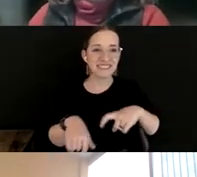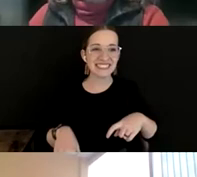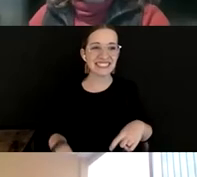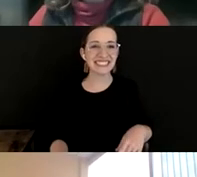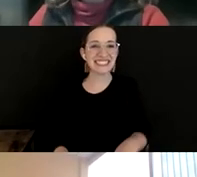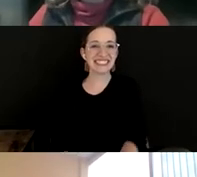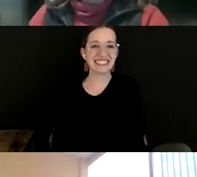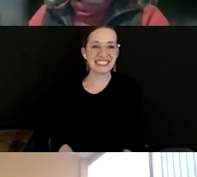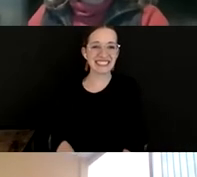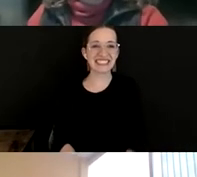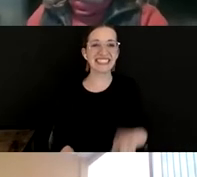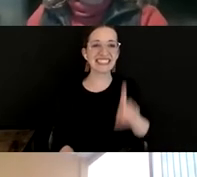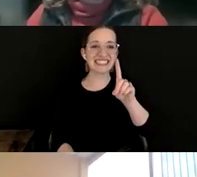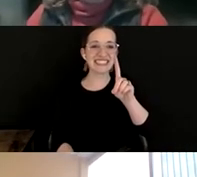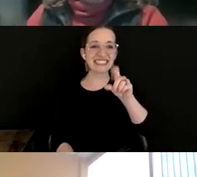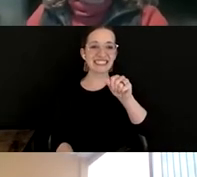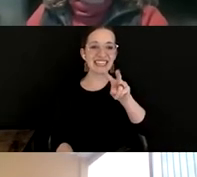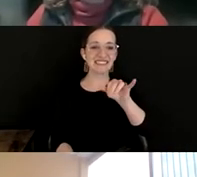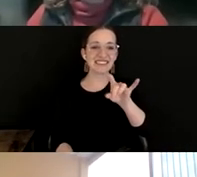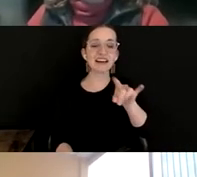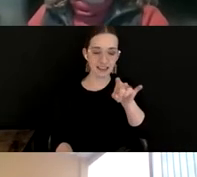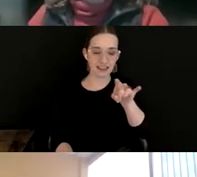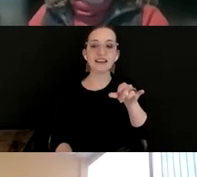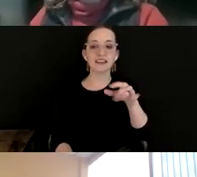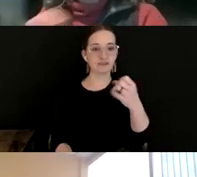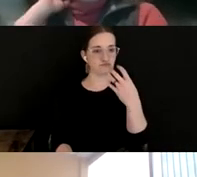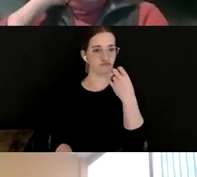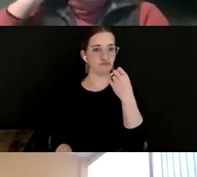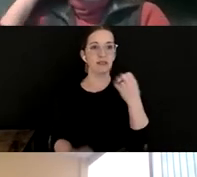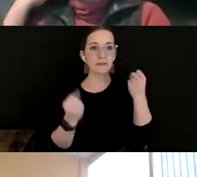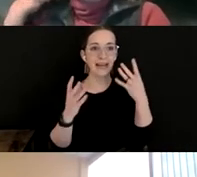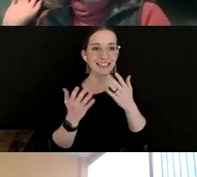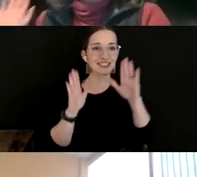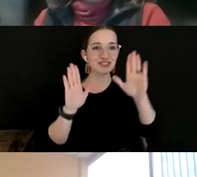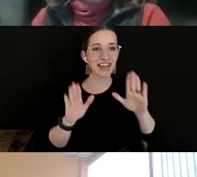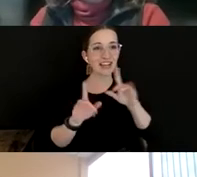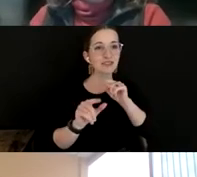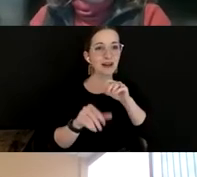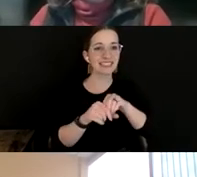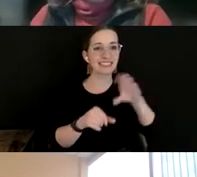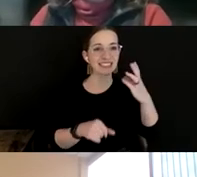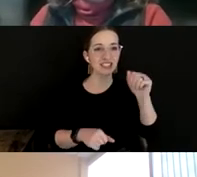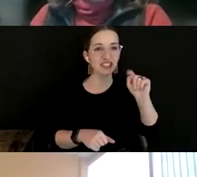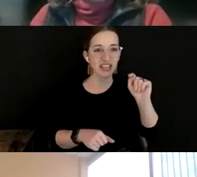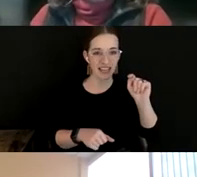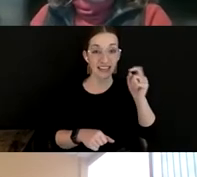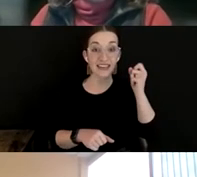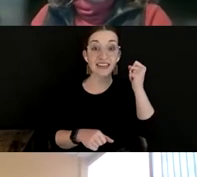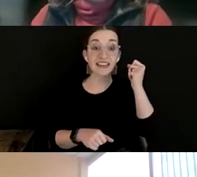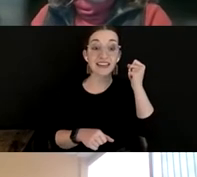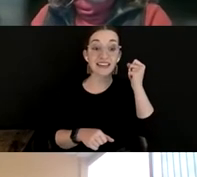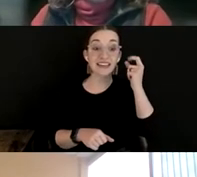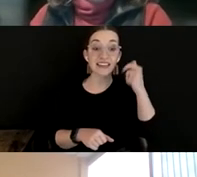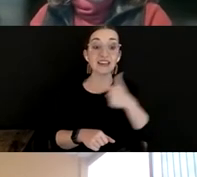And we're getting a lot of great responses in chat. I think Aisha mentioned before that, you know, she's getting some candidates from other arts